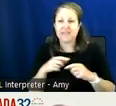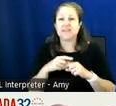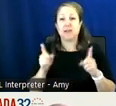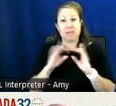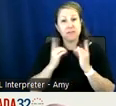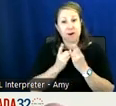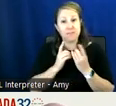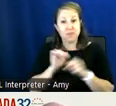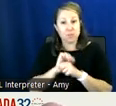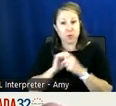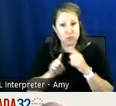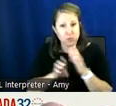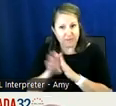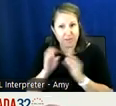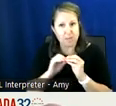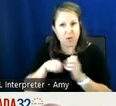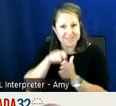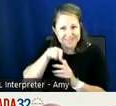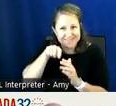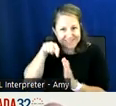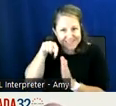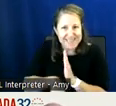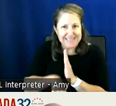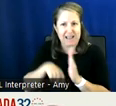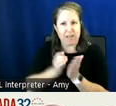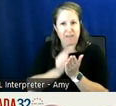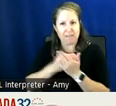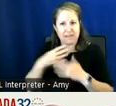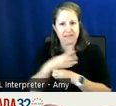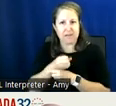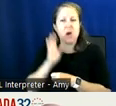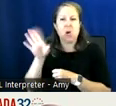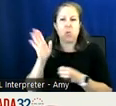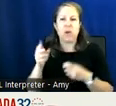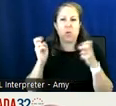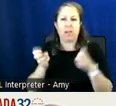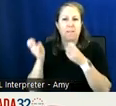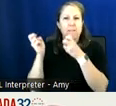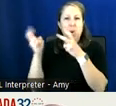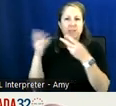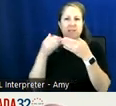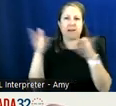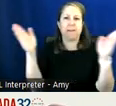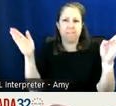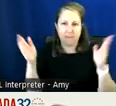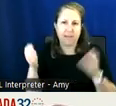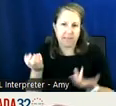is working to develop a more detailed budget summary and we'll publicly post that in the coming weeks and we will work with